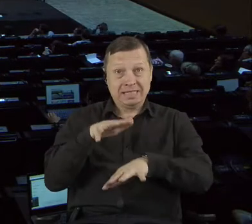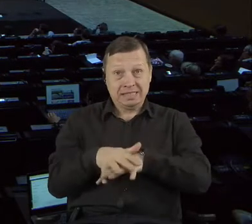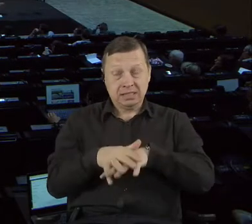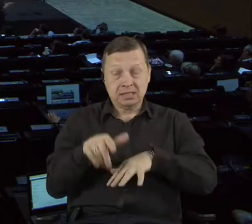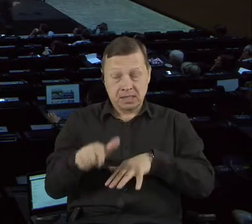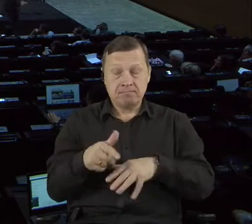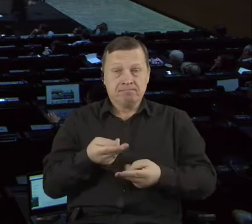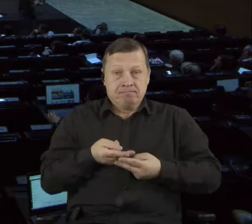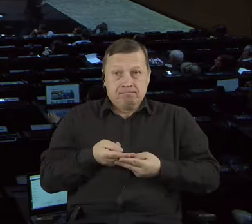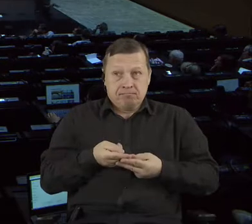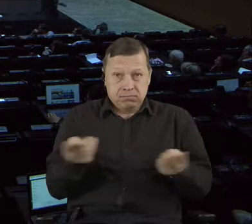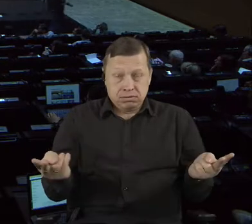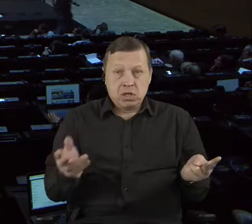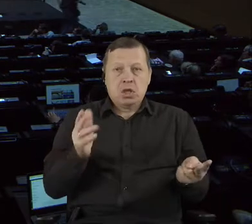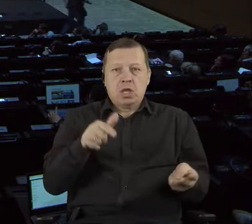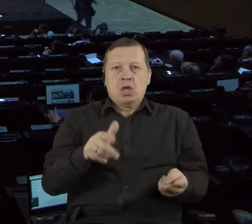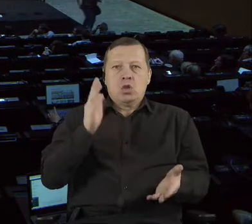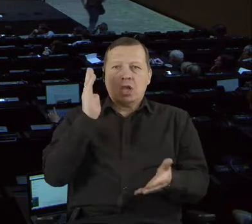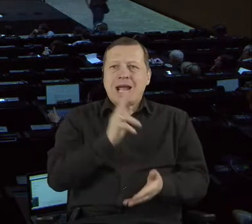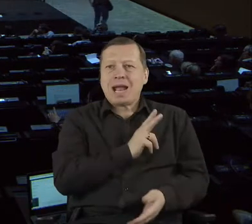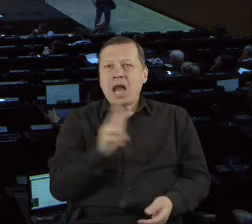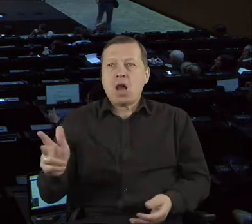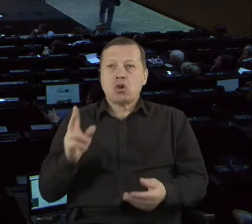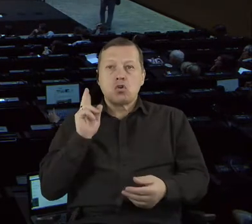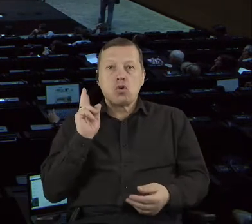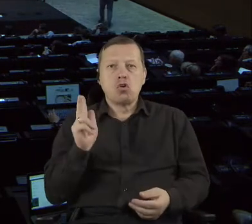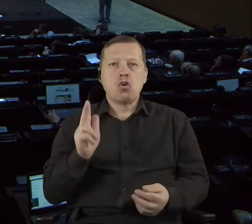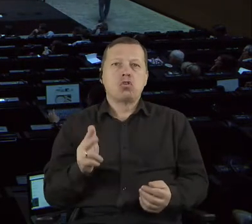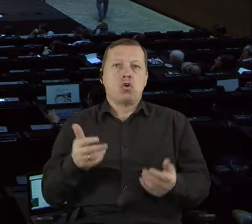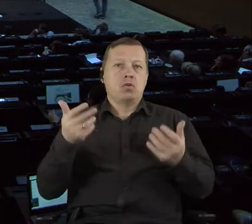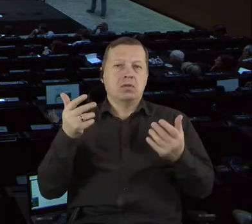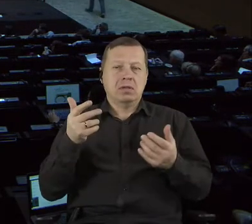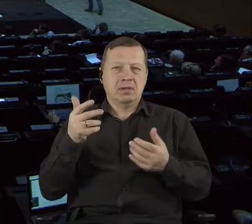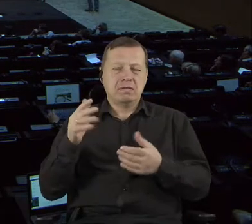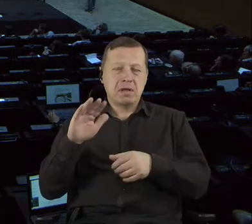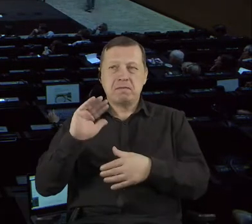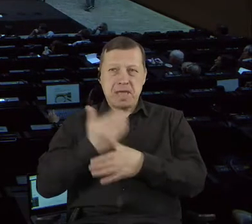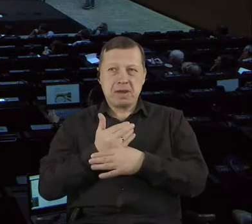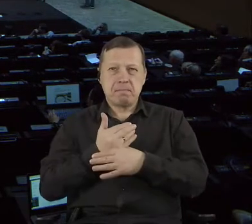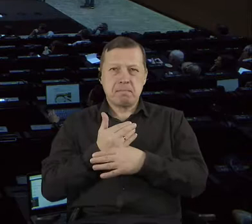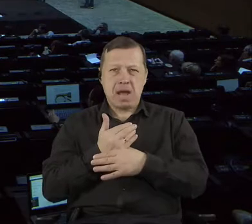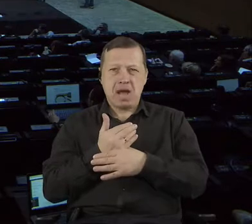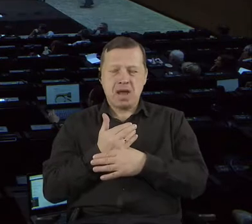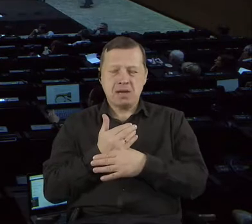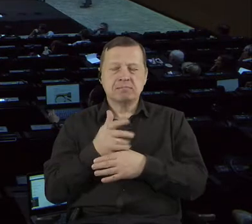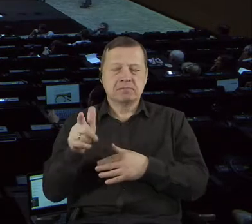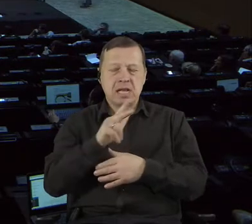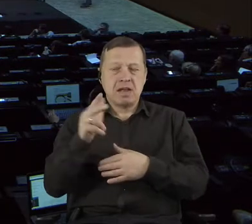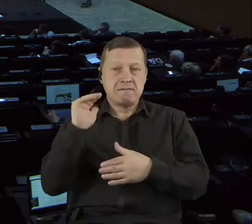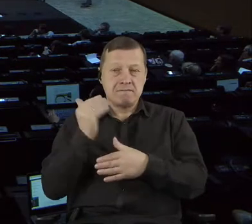threshold, and you could track every information in the system so you could see all the procurements.